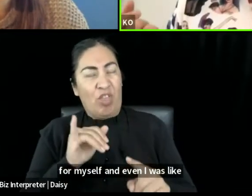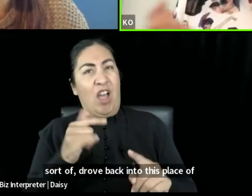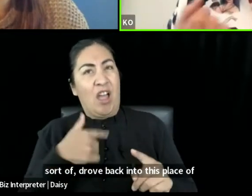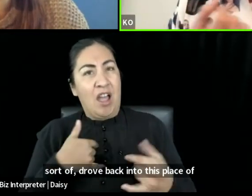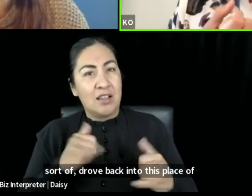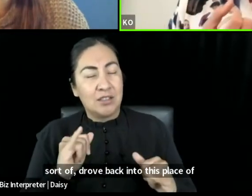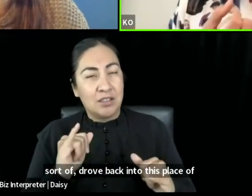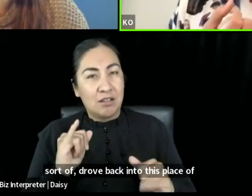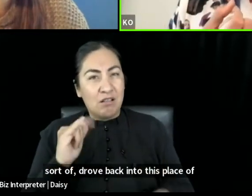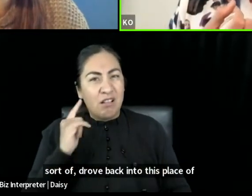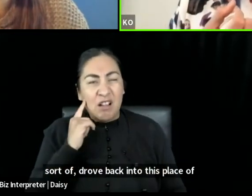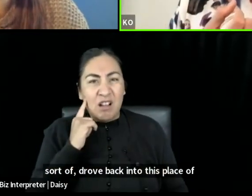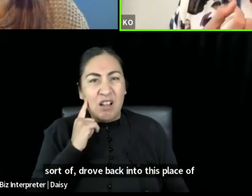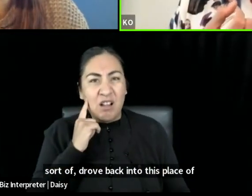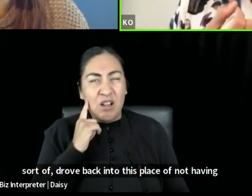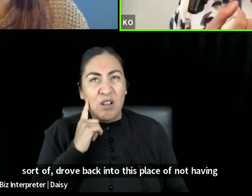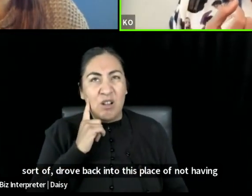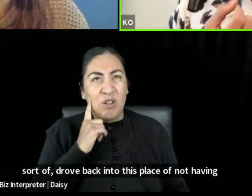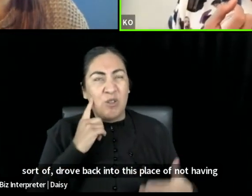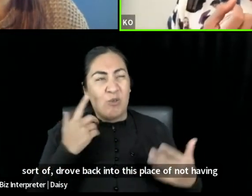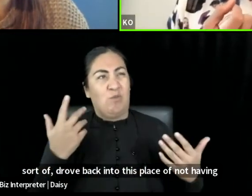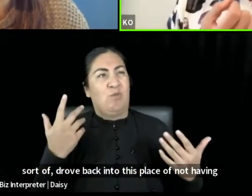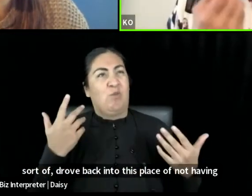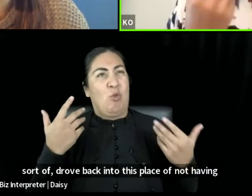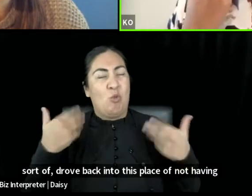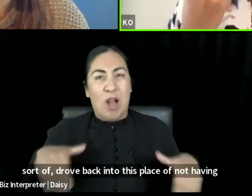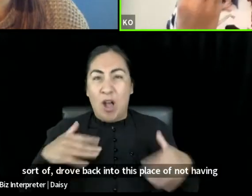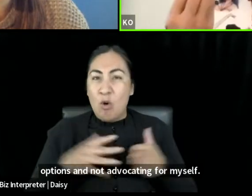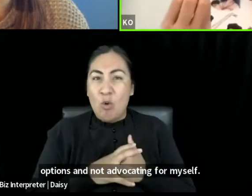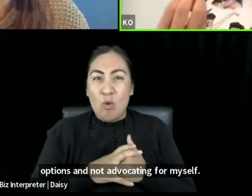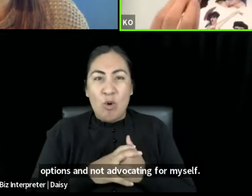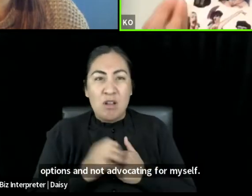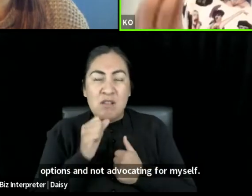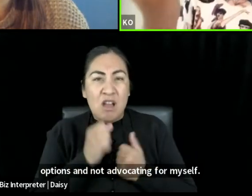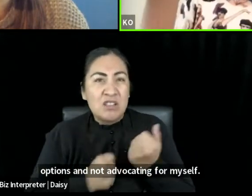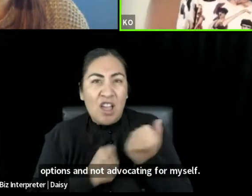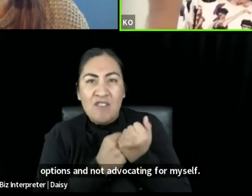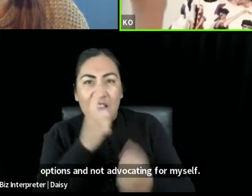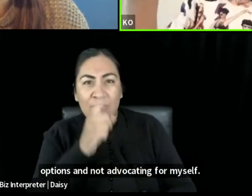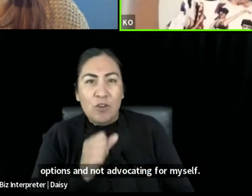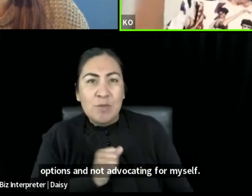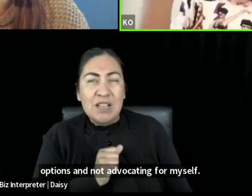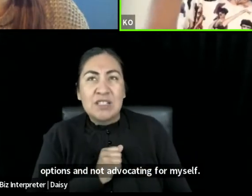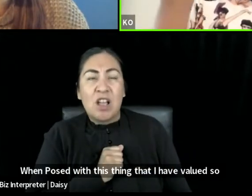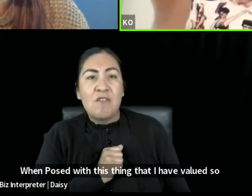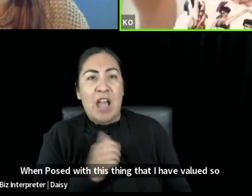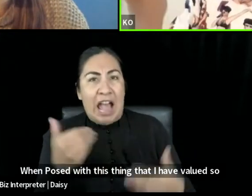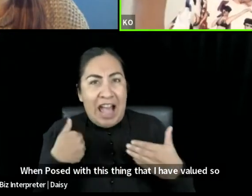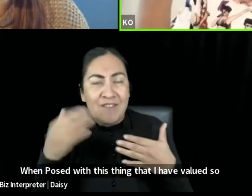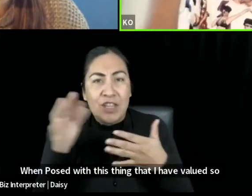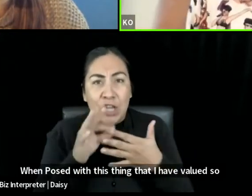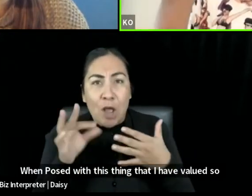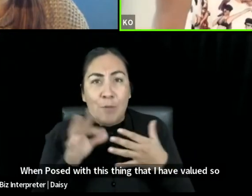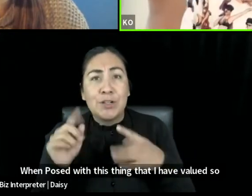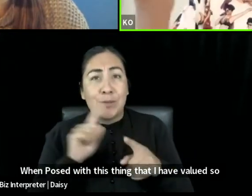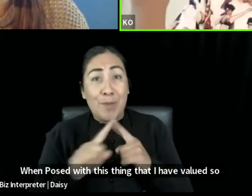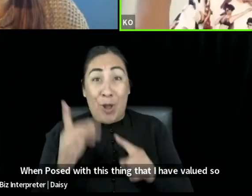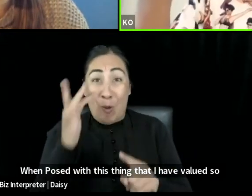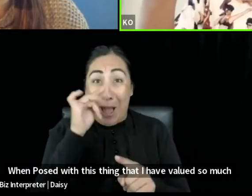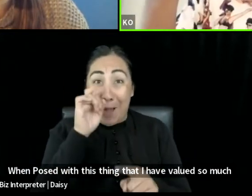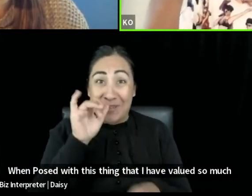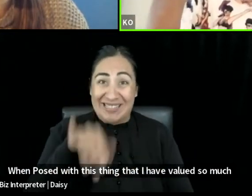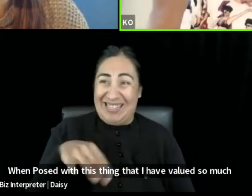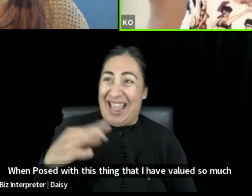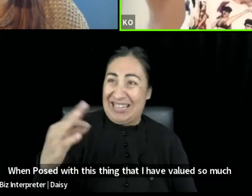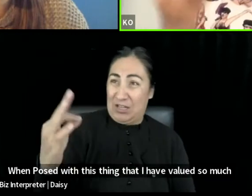and not advocating for myself, uh, when posed with this thing that I valued so much, which was a career and making